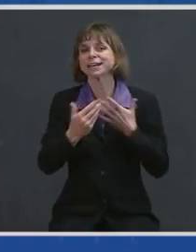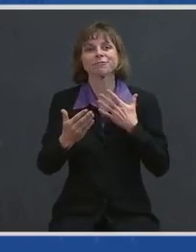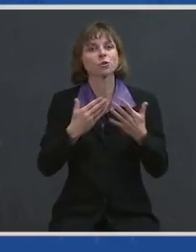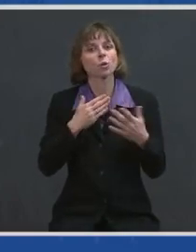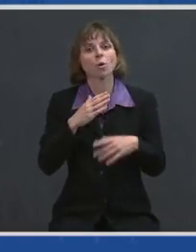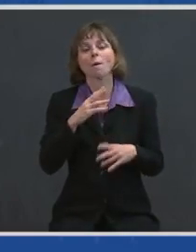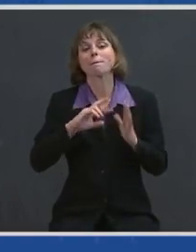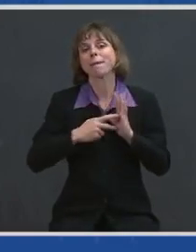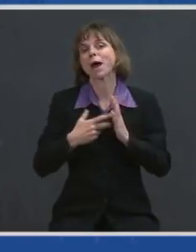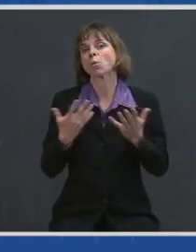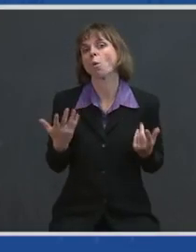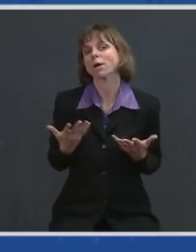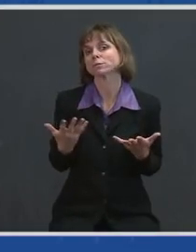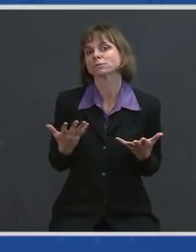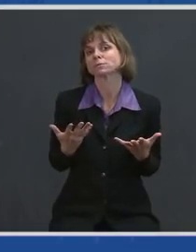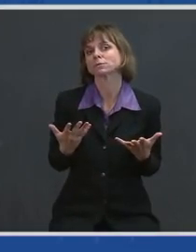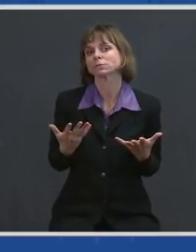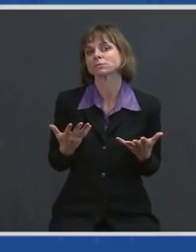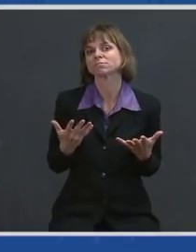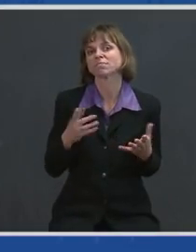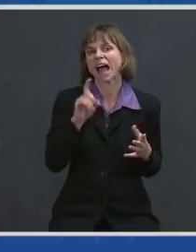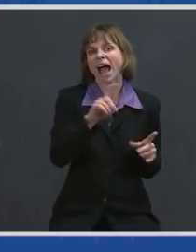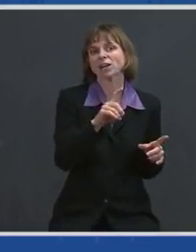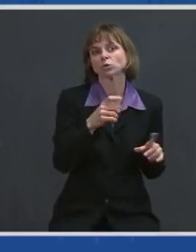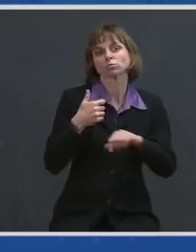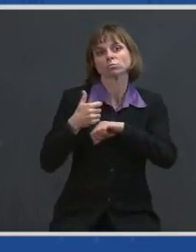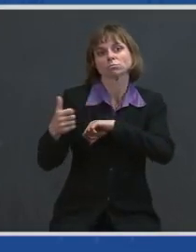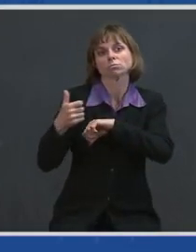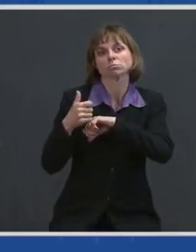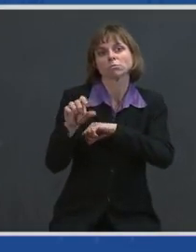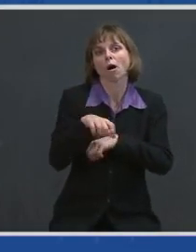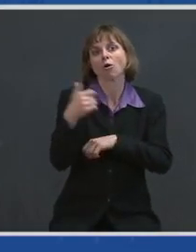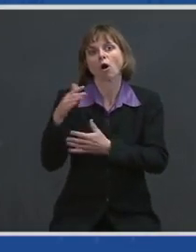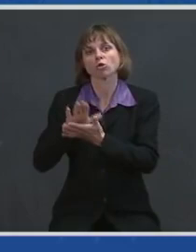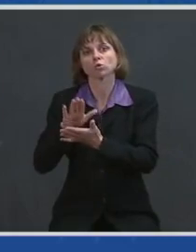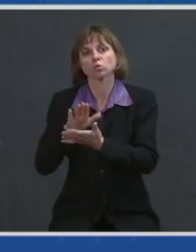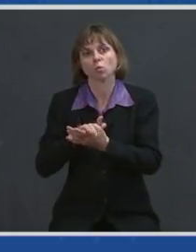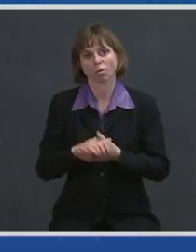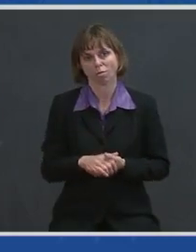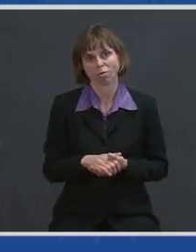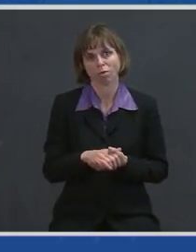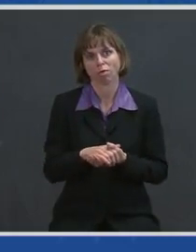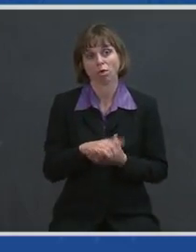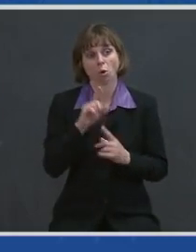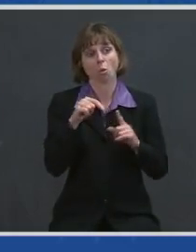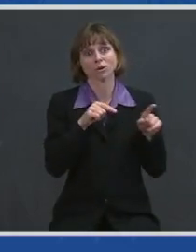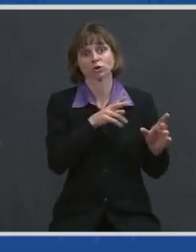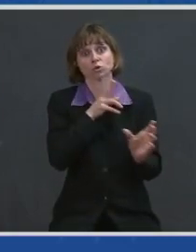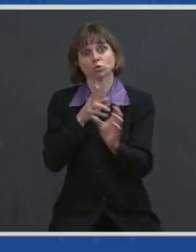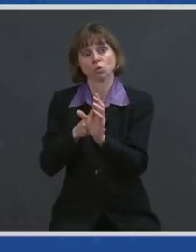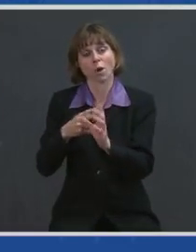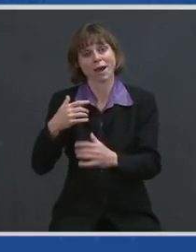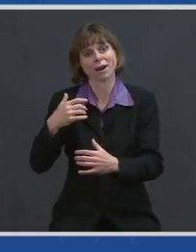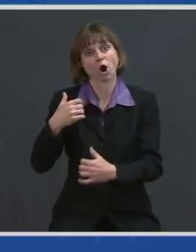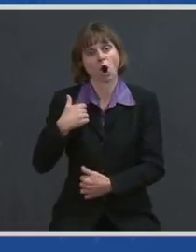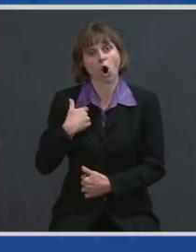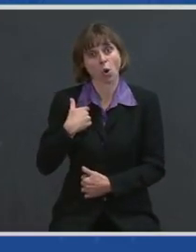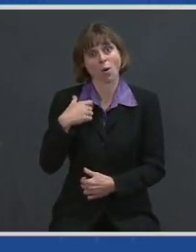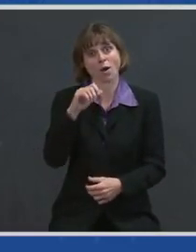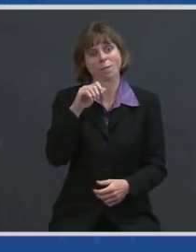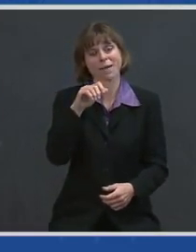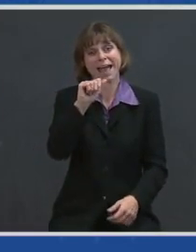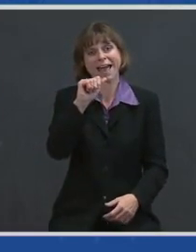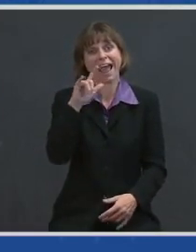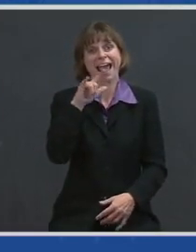meant commuting to a different school. When Lieutenant General Richardson joined the Army aviation branch, women were